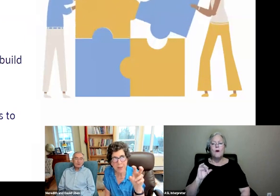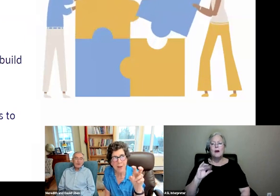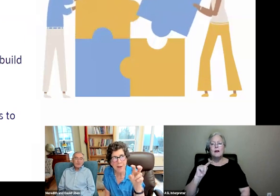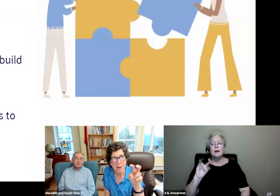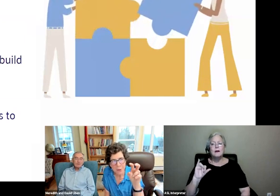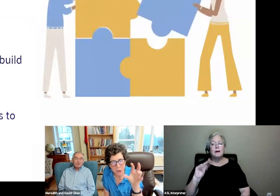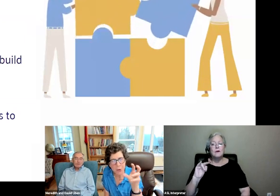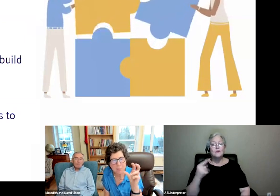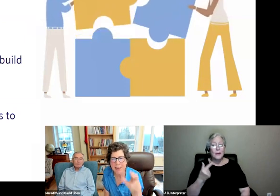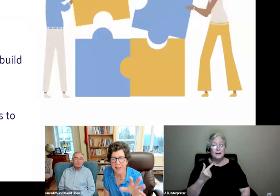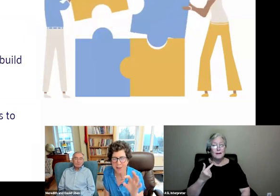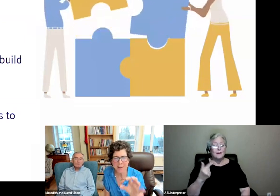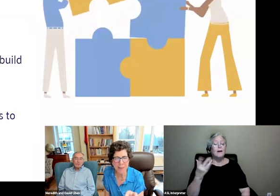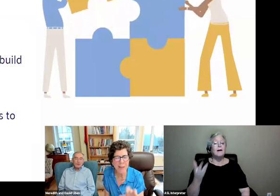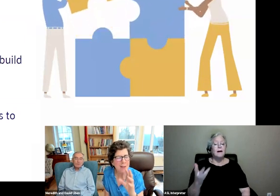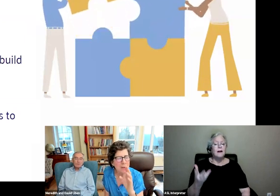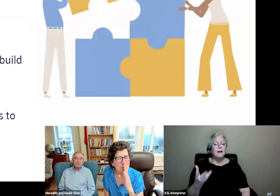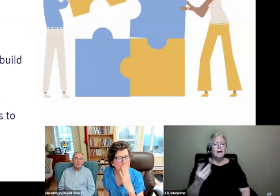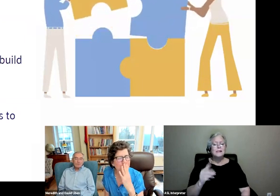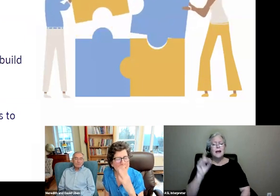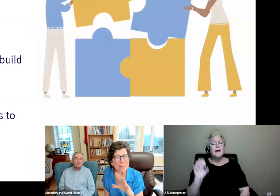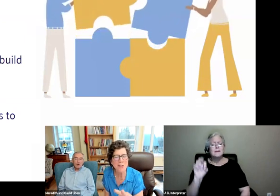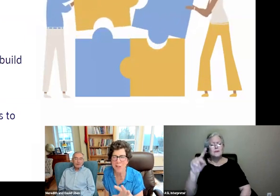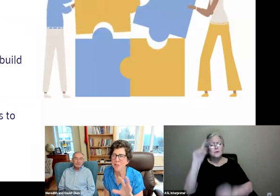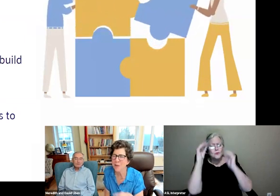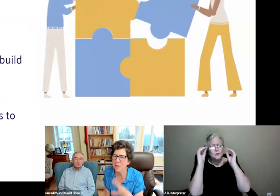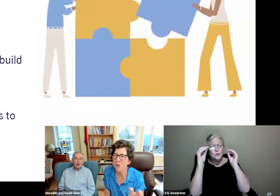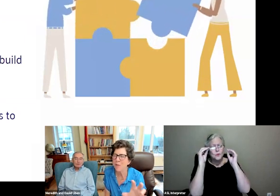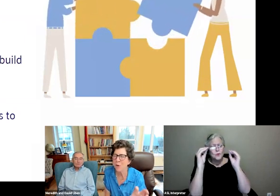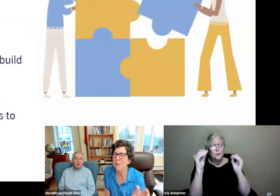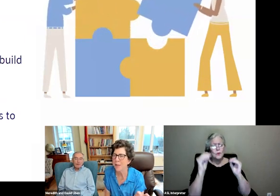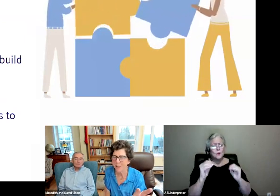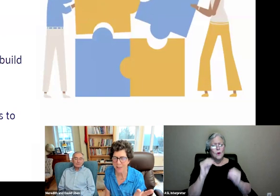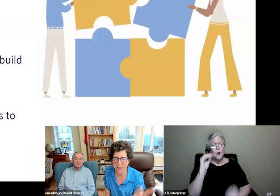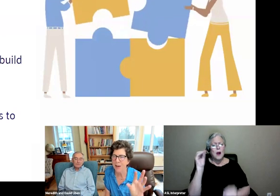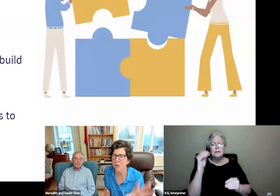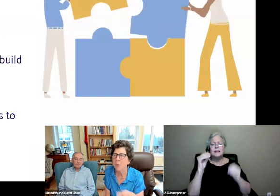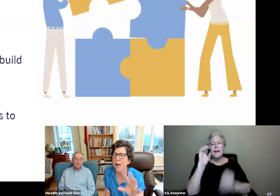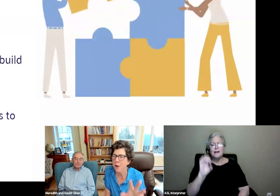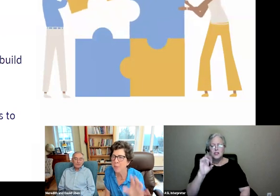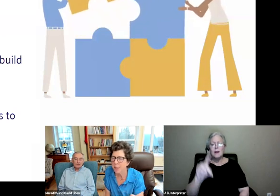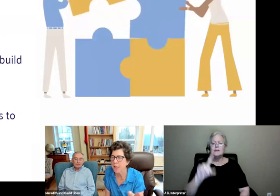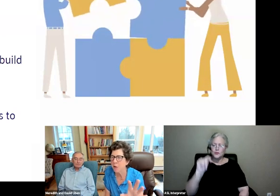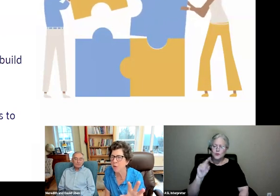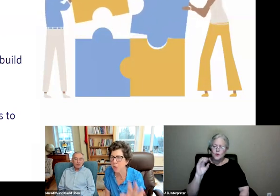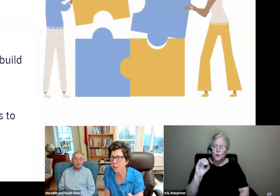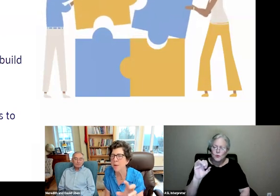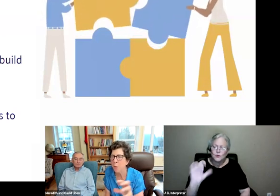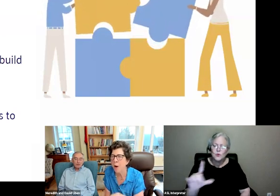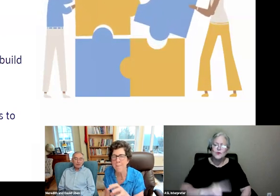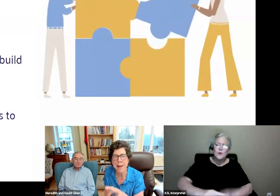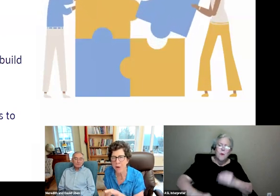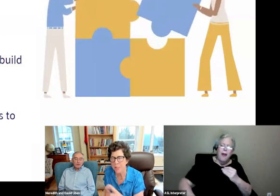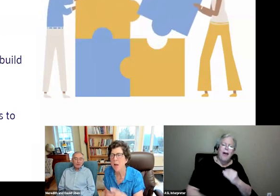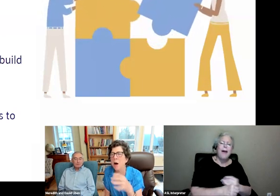make the discussion be more full-blooded around picking curriculum